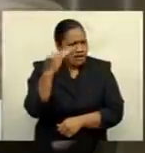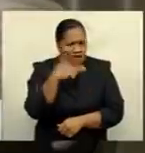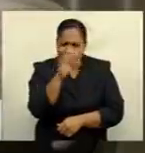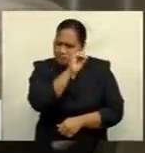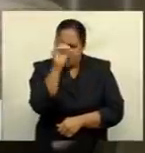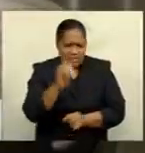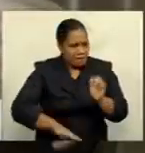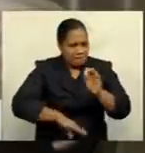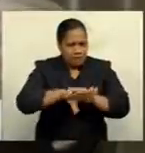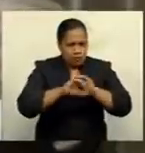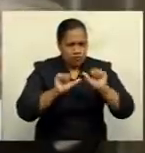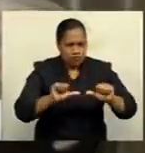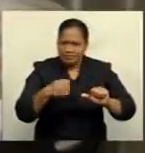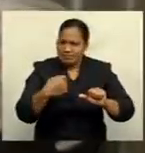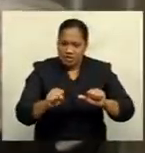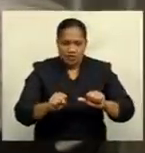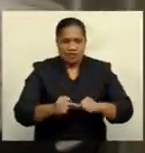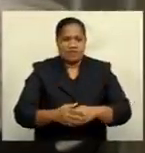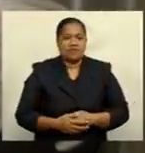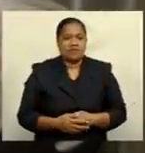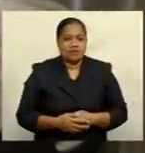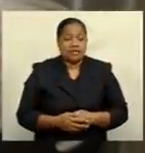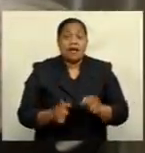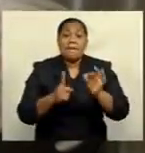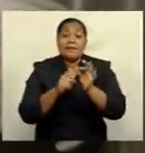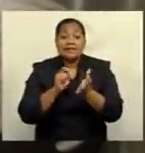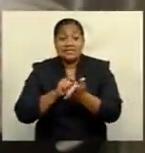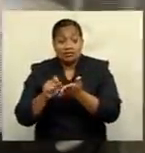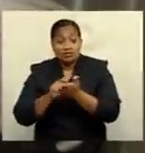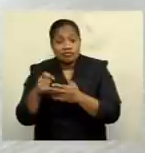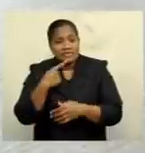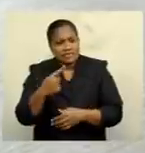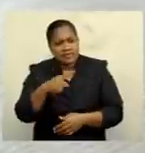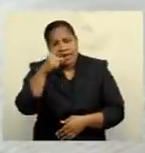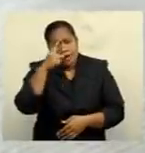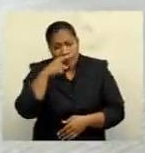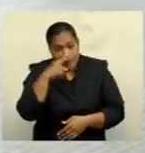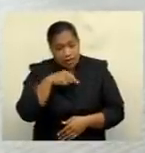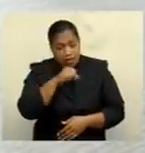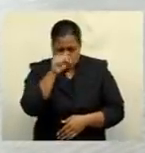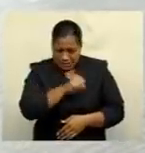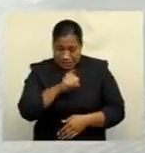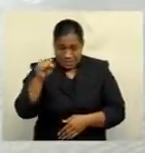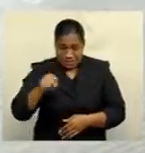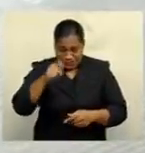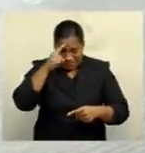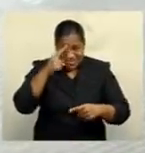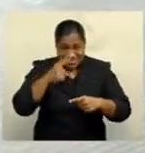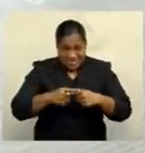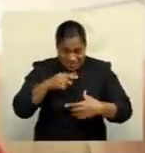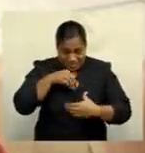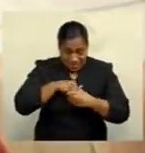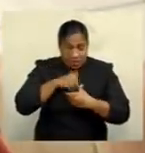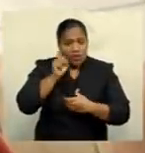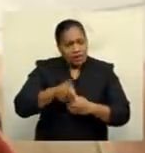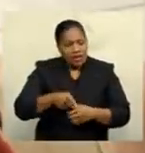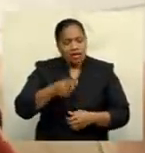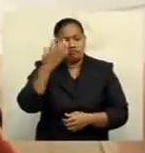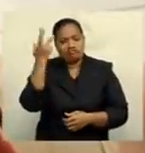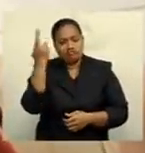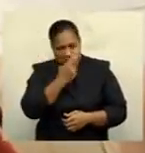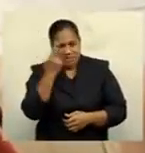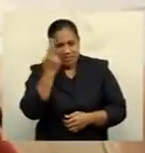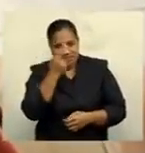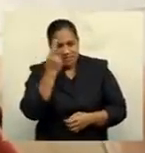despite the high protection rate. The Permanent Secretary says people with serious illnesses will still be at risk. The maximum